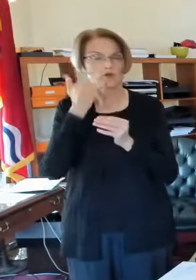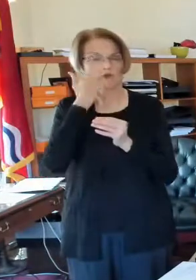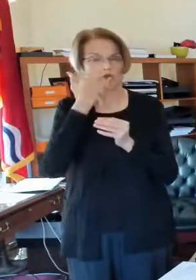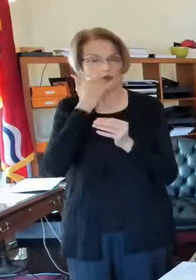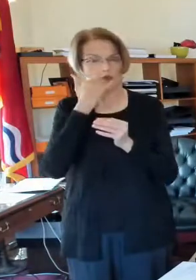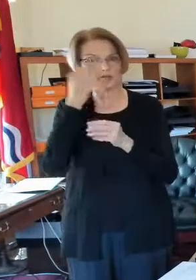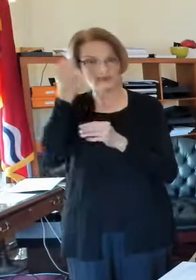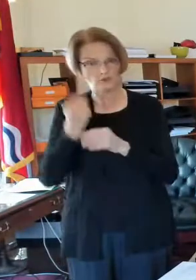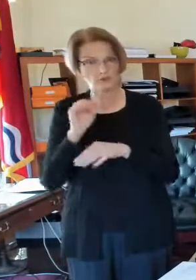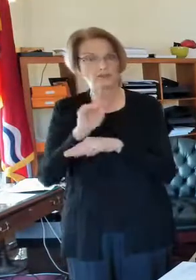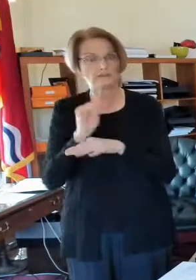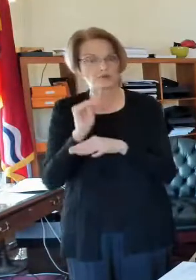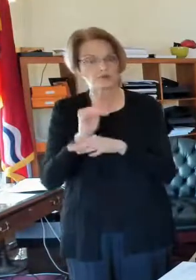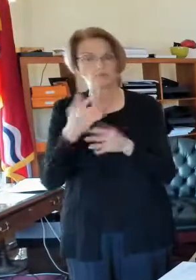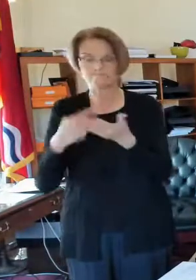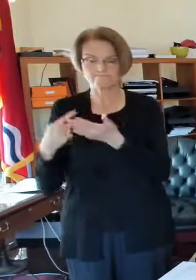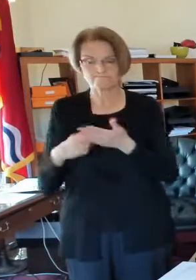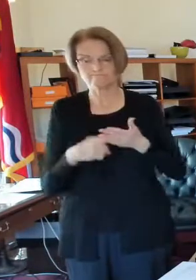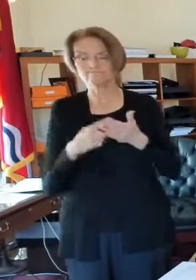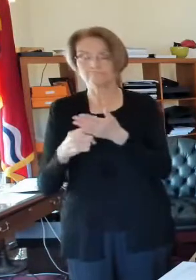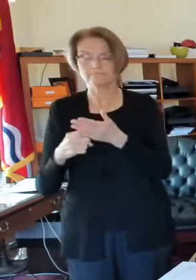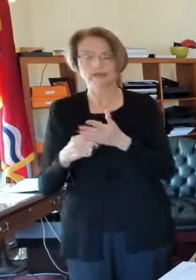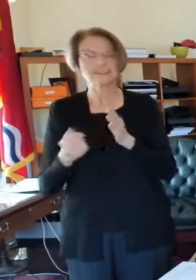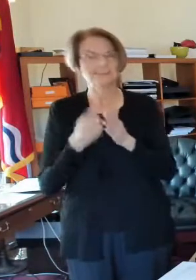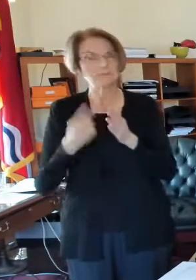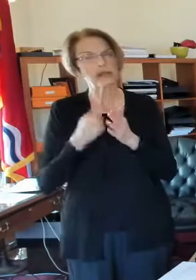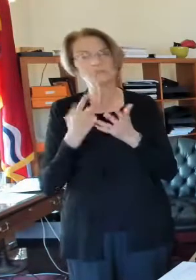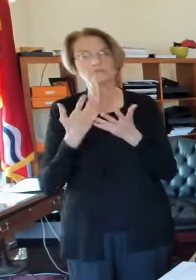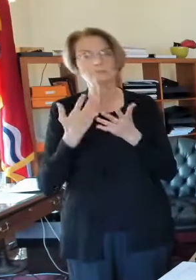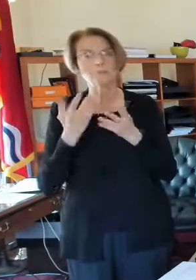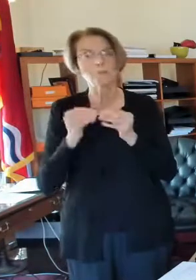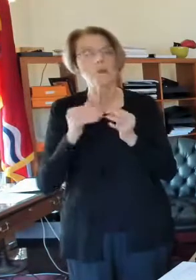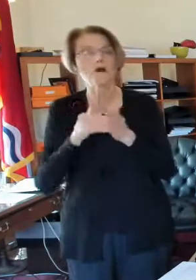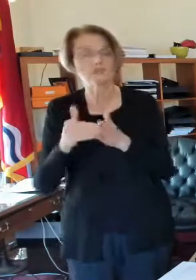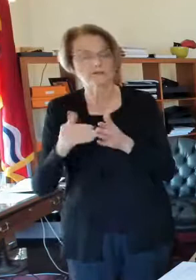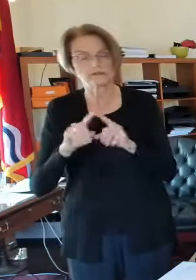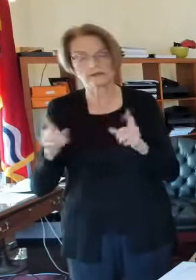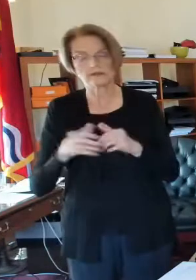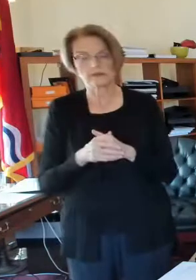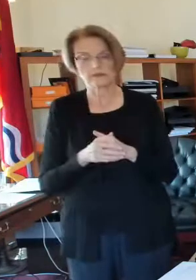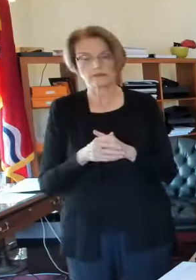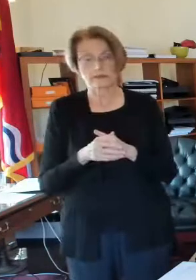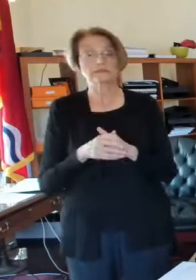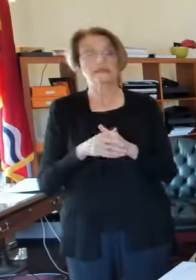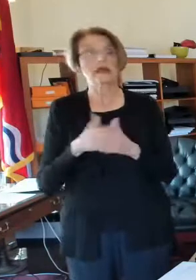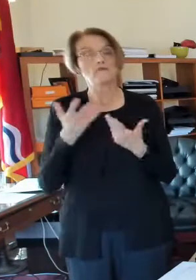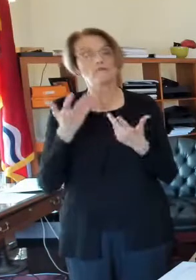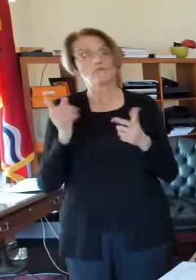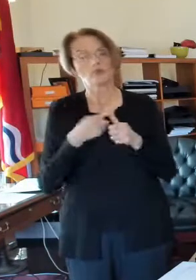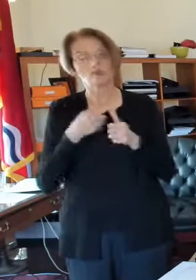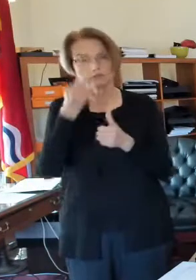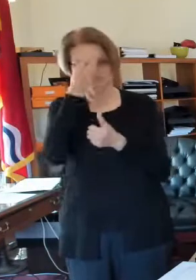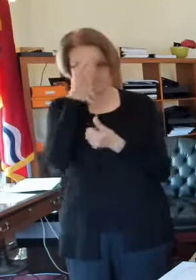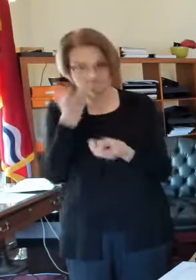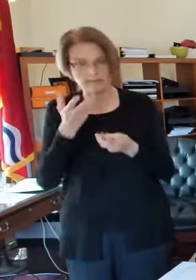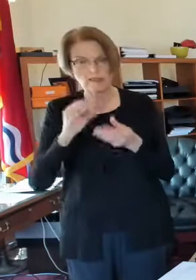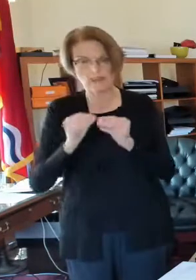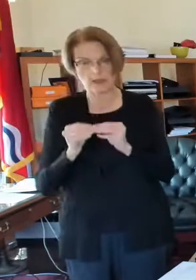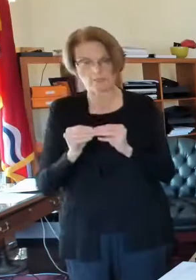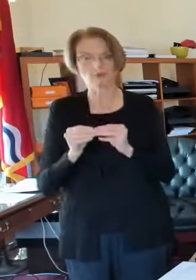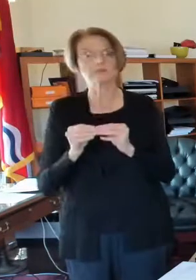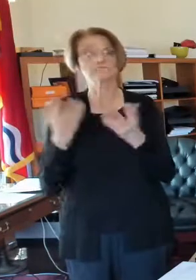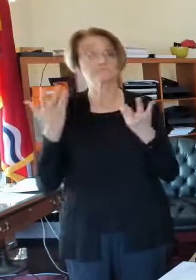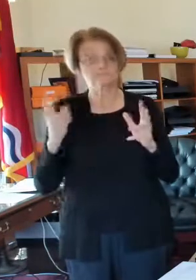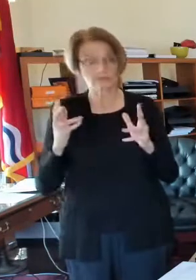Tuesday afternoon, and sometimes we talk more often than that. Let me give you a few of the numbers, and then let's just try to talk